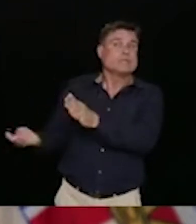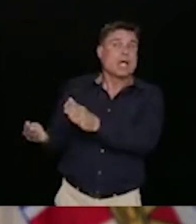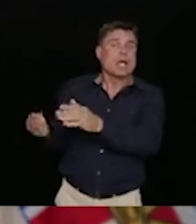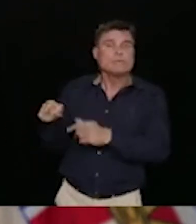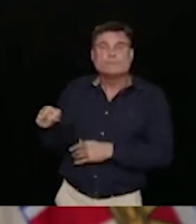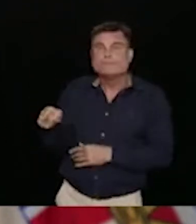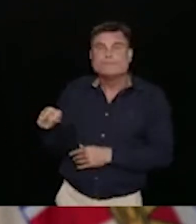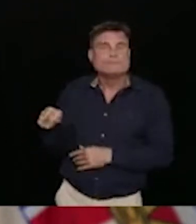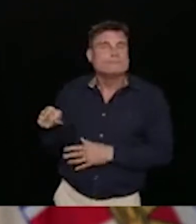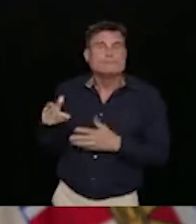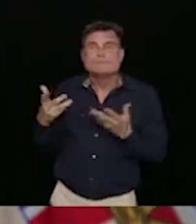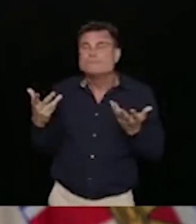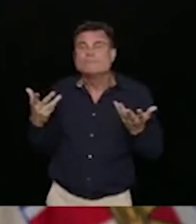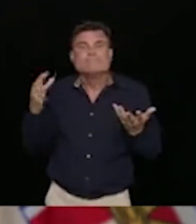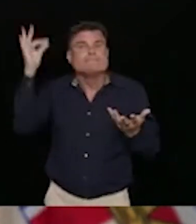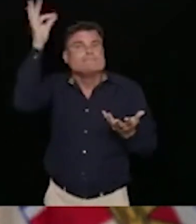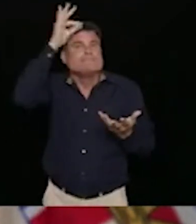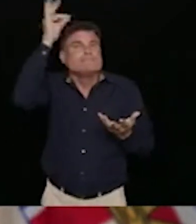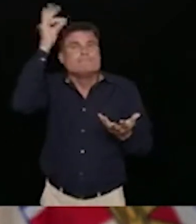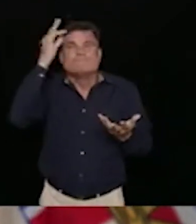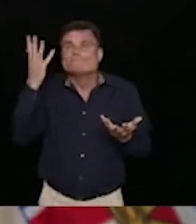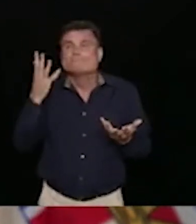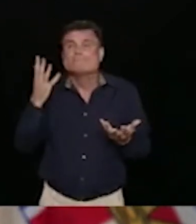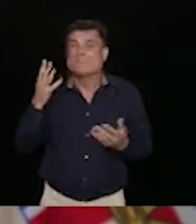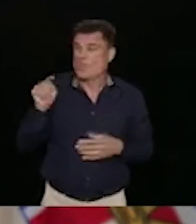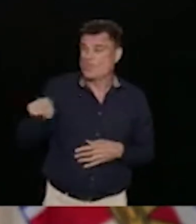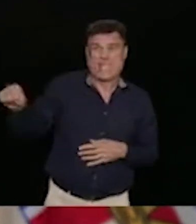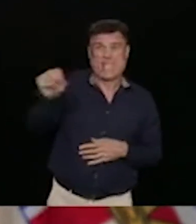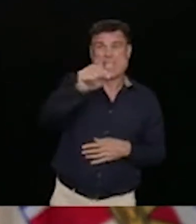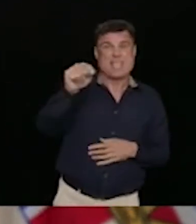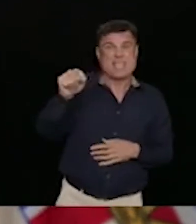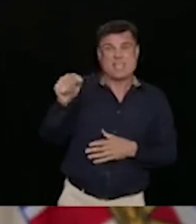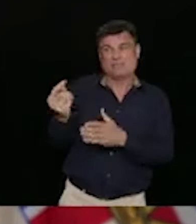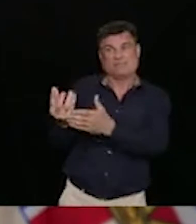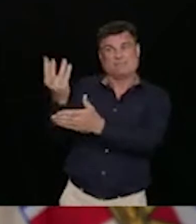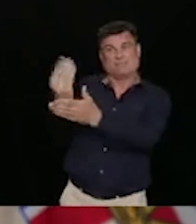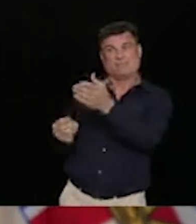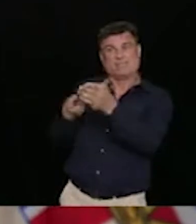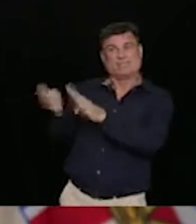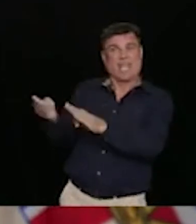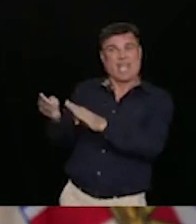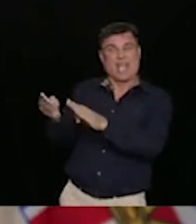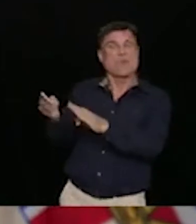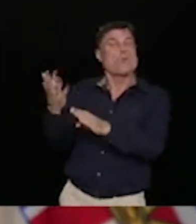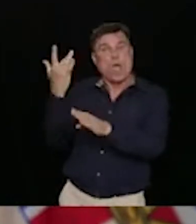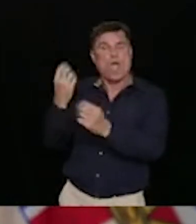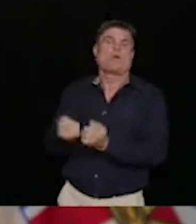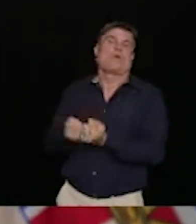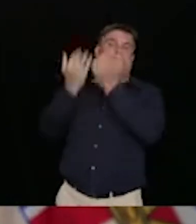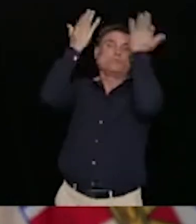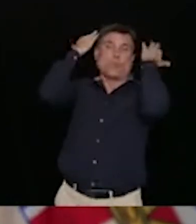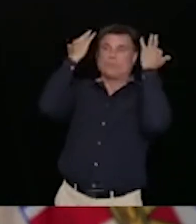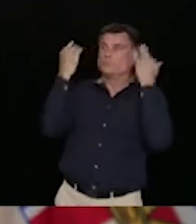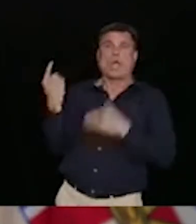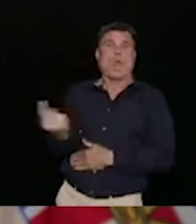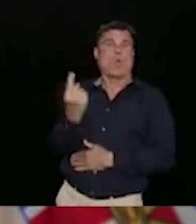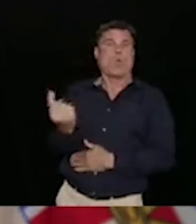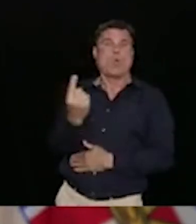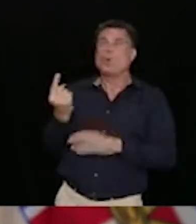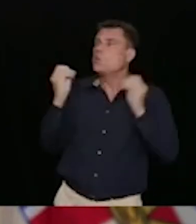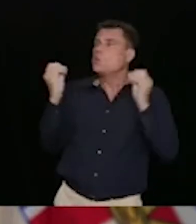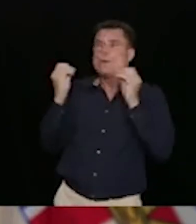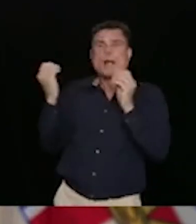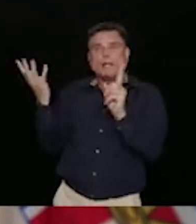We need to reach out to our family and friends. We know that the pandemic has meant that we have less